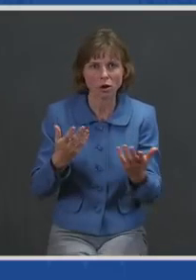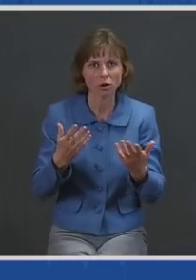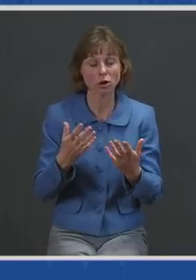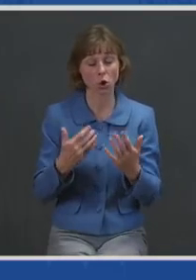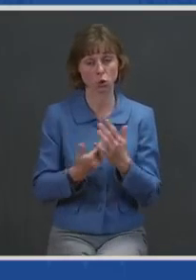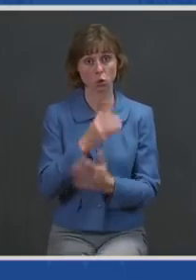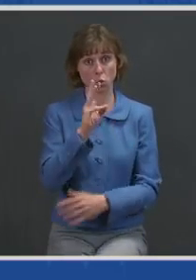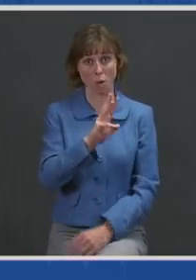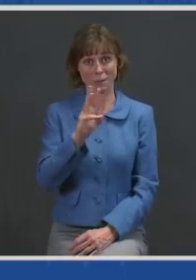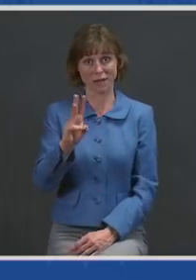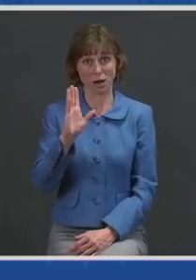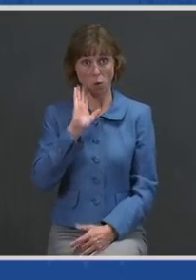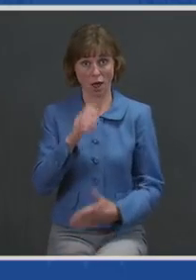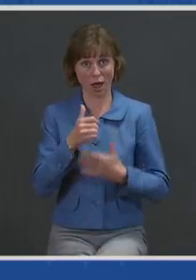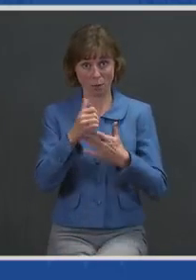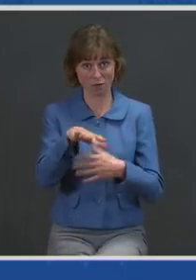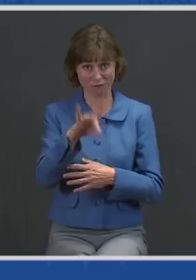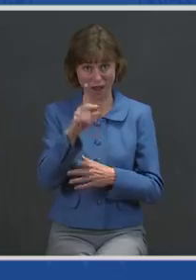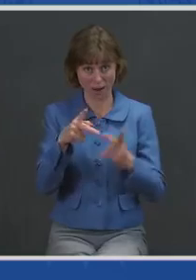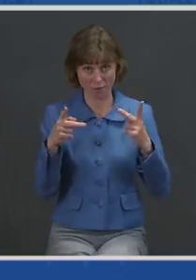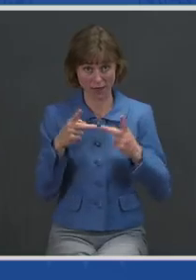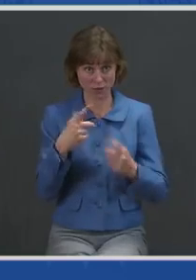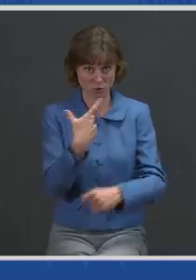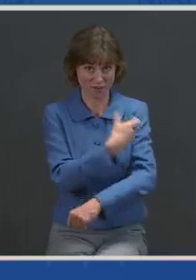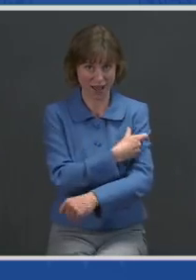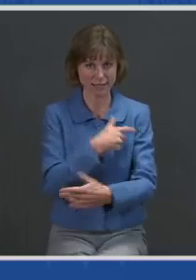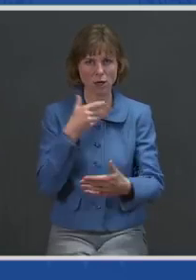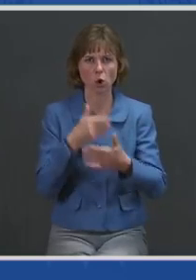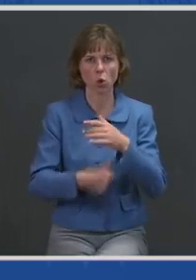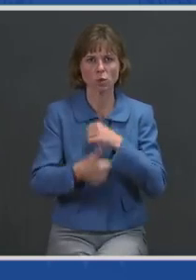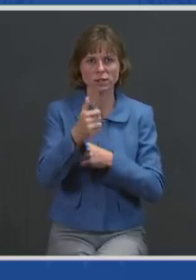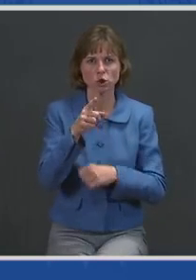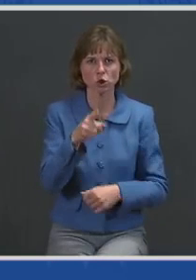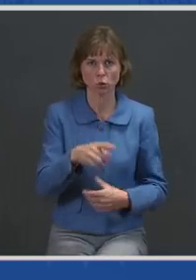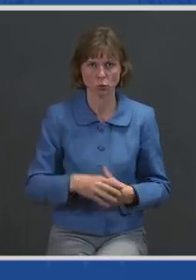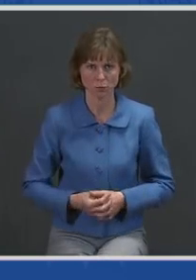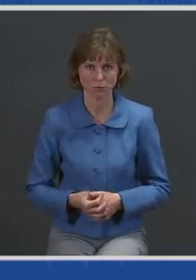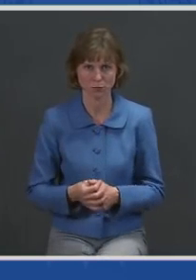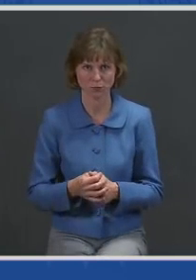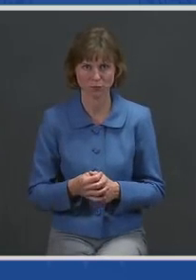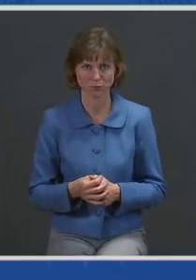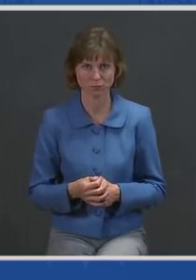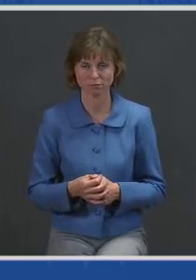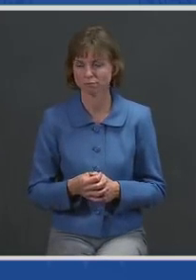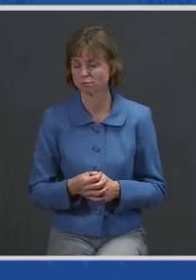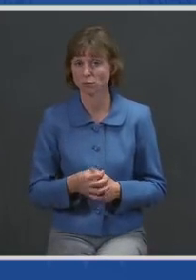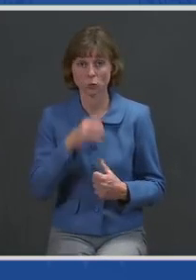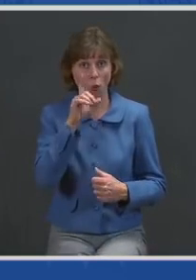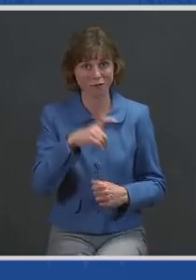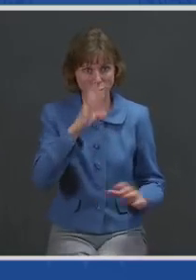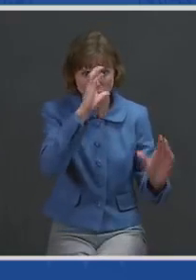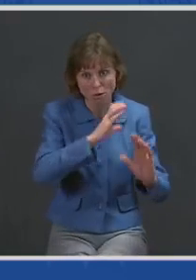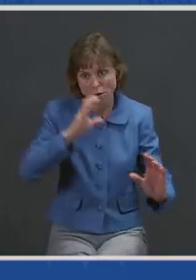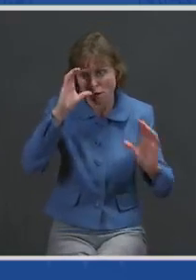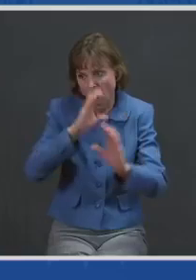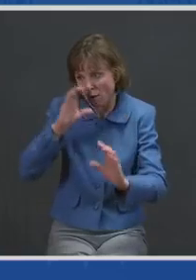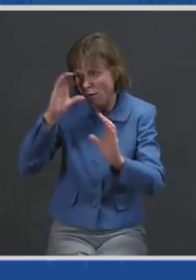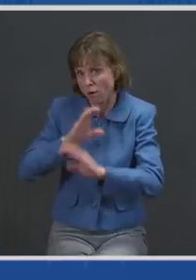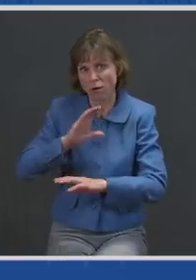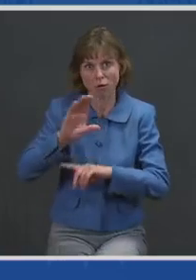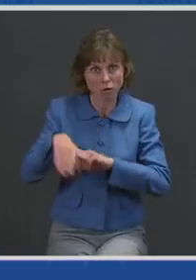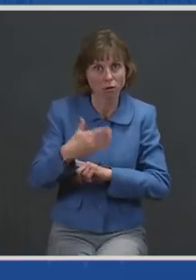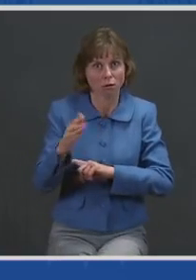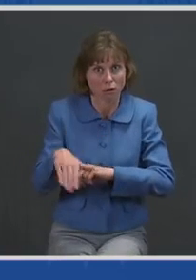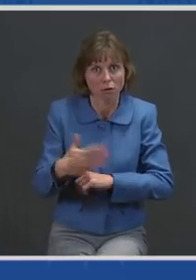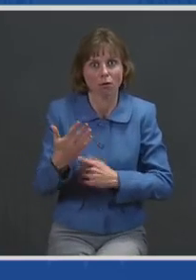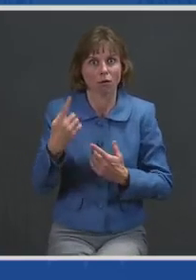find the place to get vaccinated and the one nearest you. No more searching day and night for an appointment